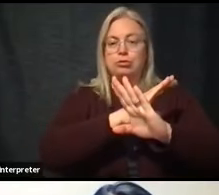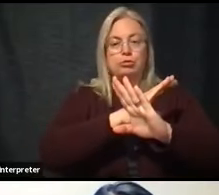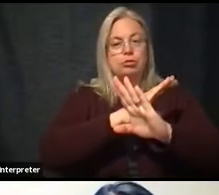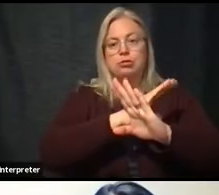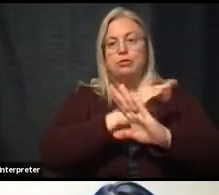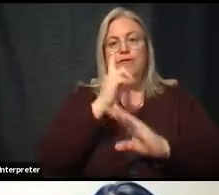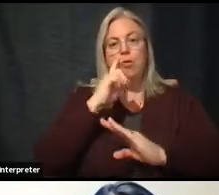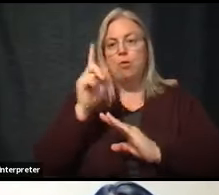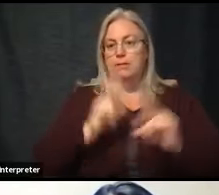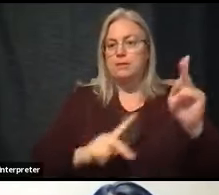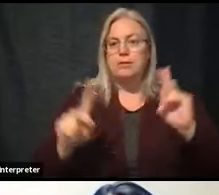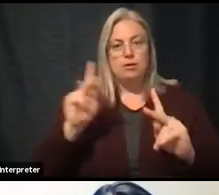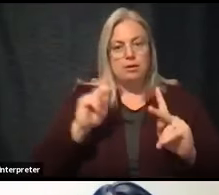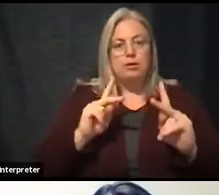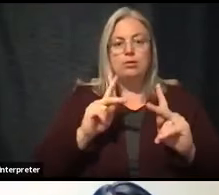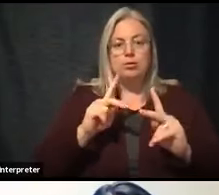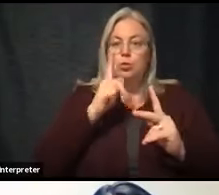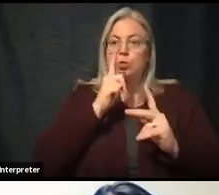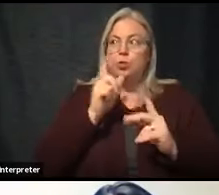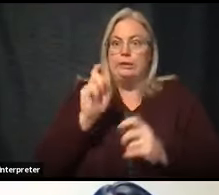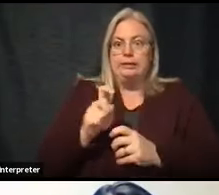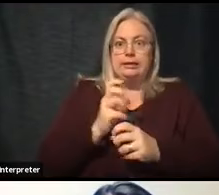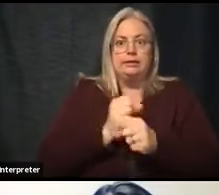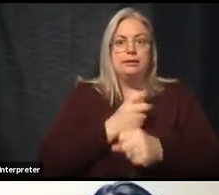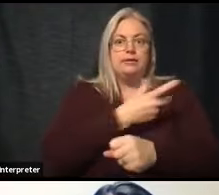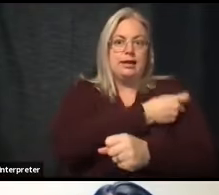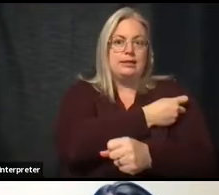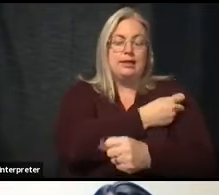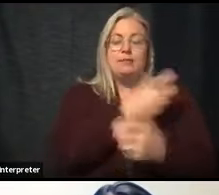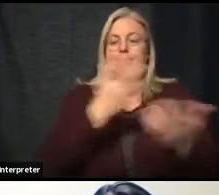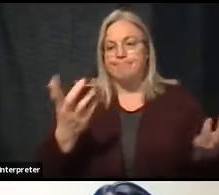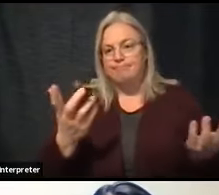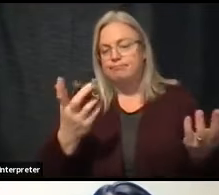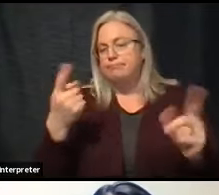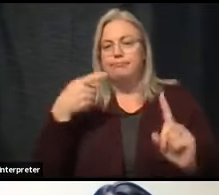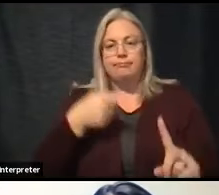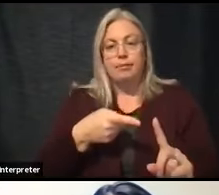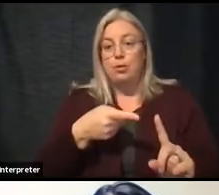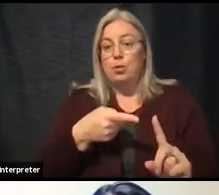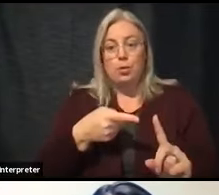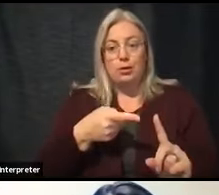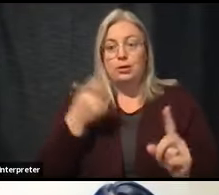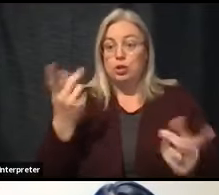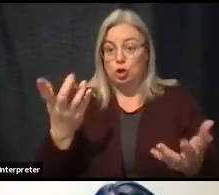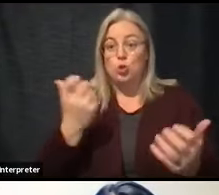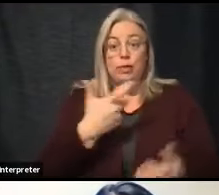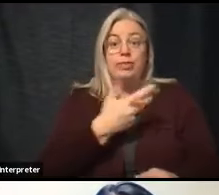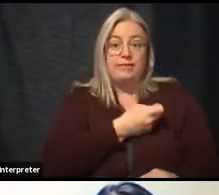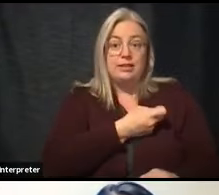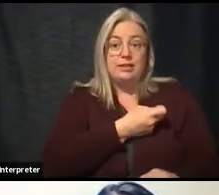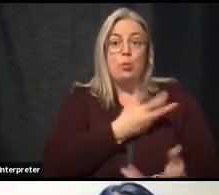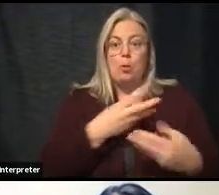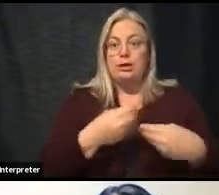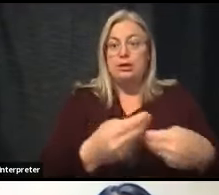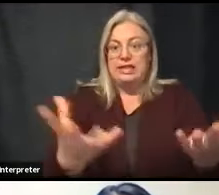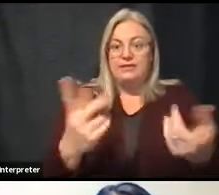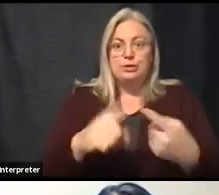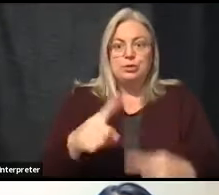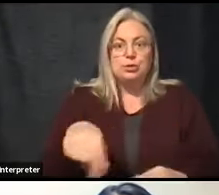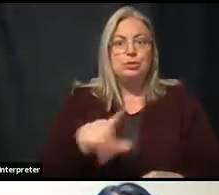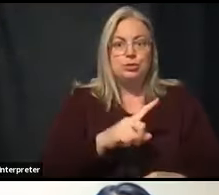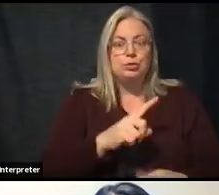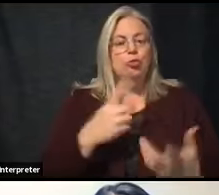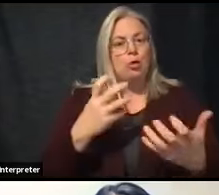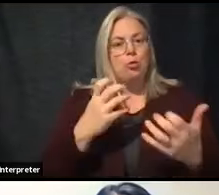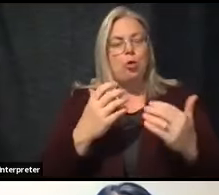parts of people that are getting vaccinated. Look, here's the deal. You want the vaccine. We want to give it to you. We want